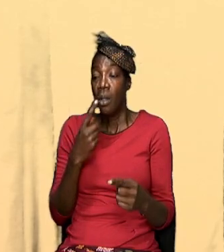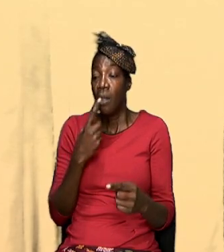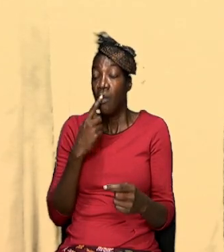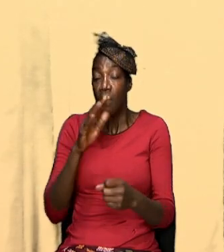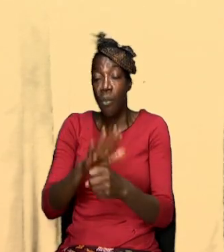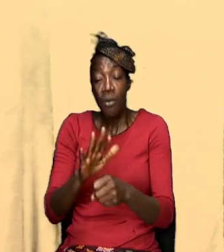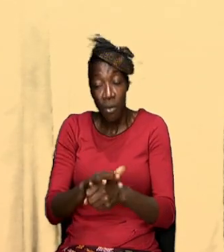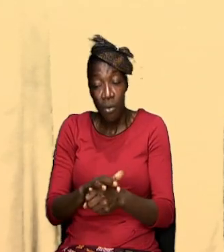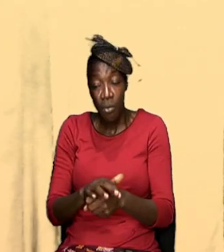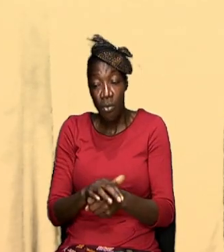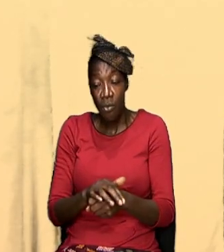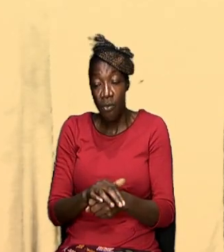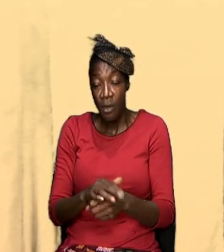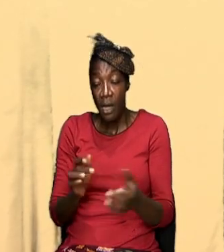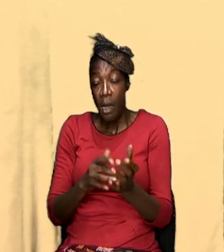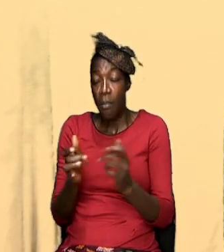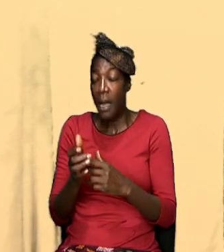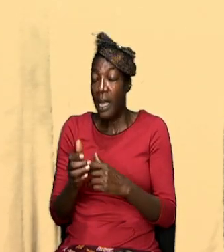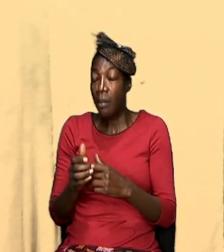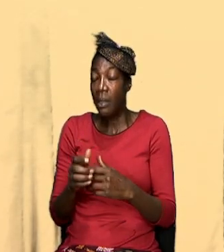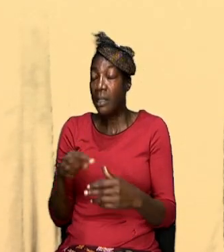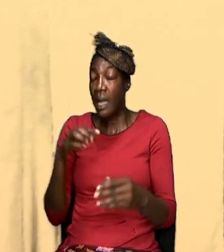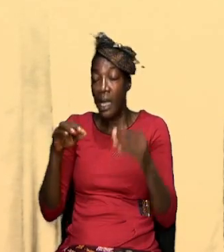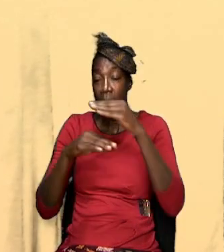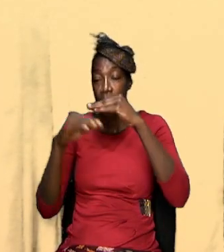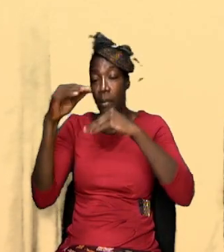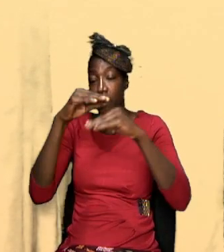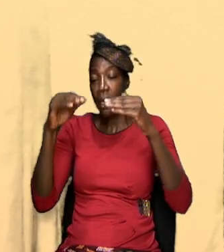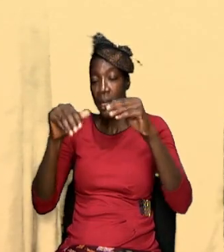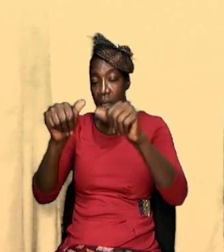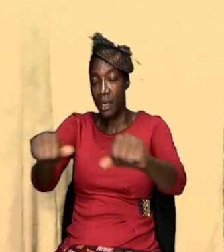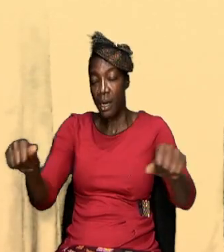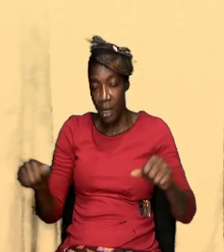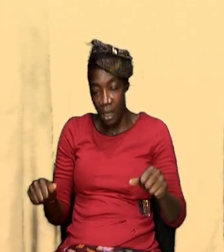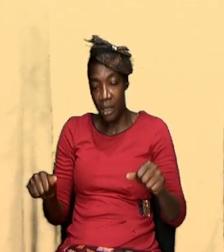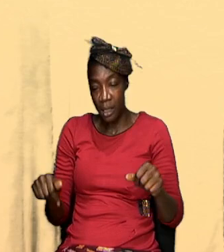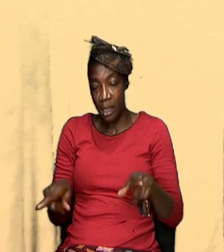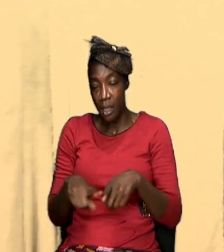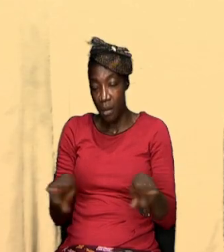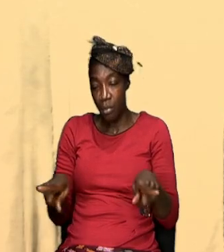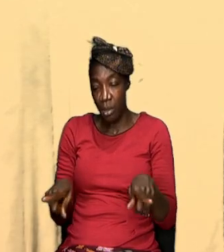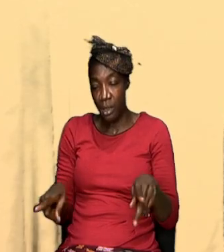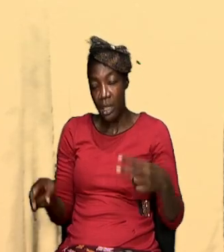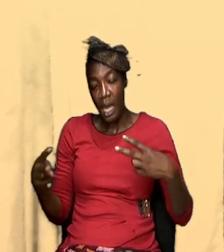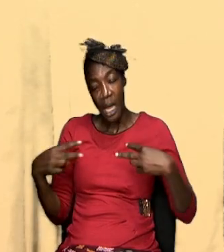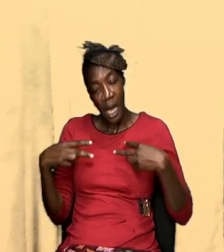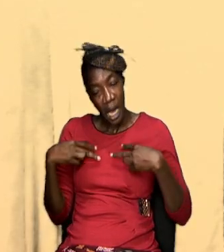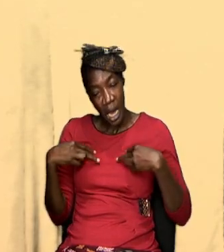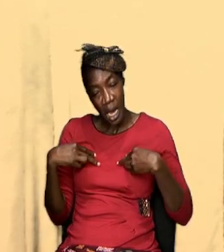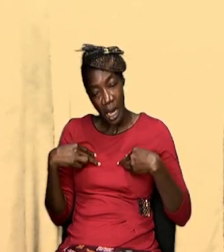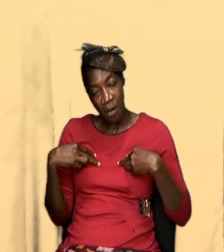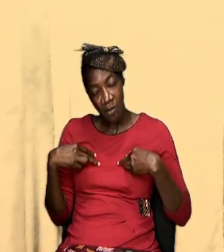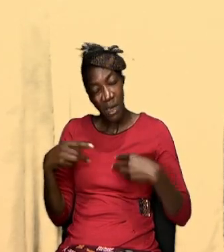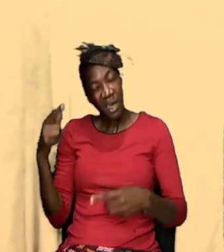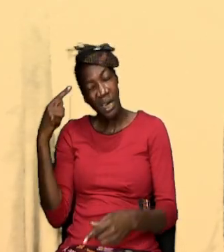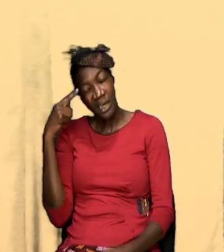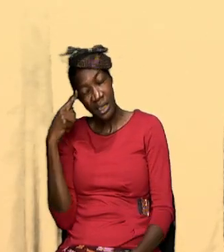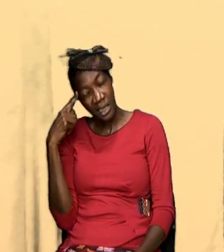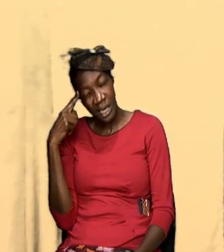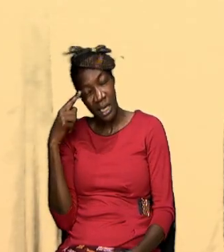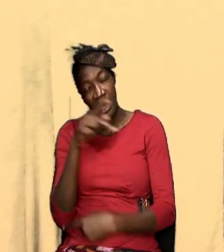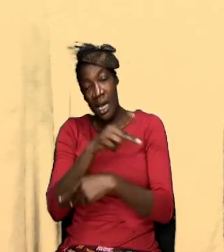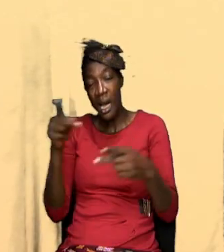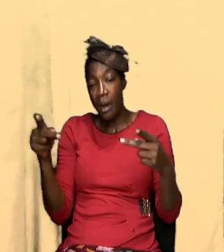encourages us to build an altar and all of that. But I'm not necessarily saying that but I'm just saying have, consider a